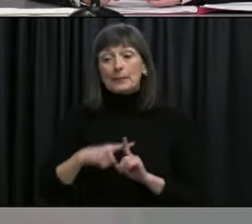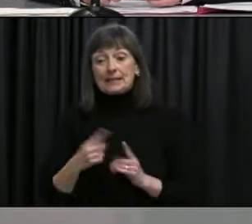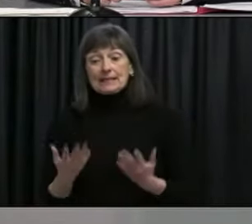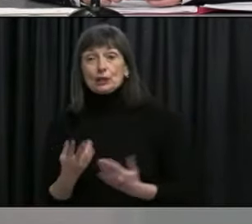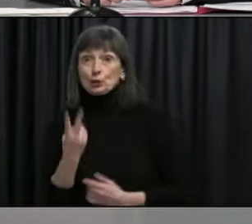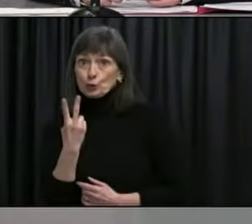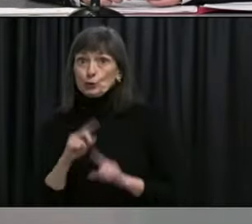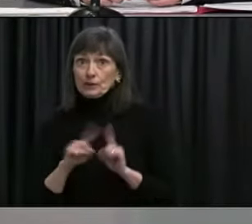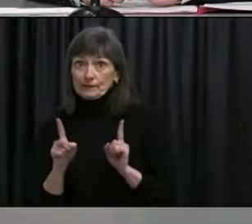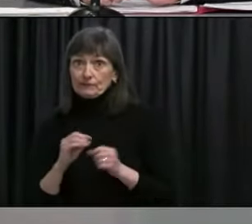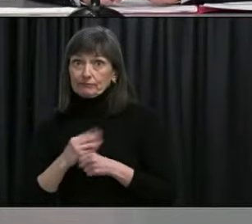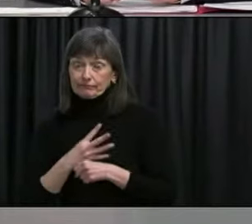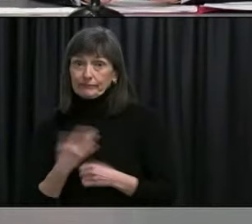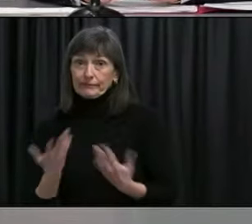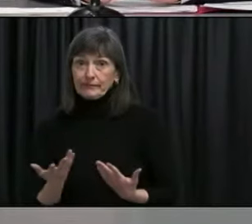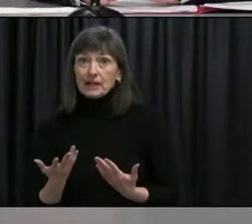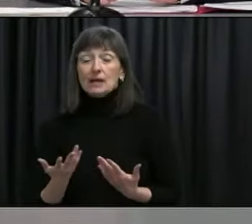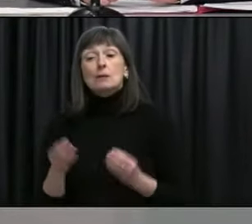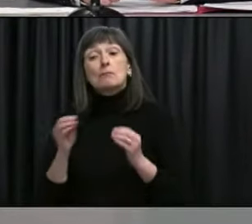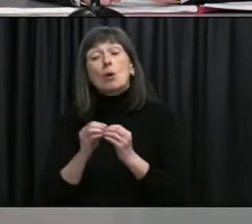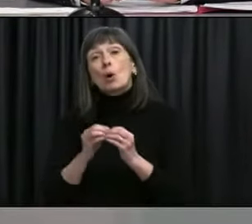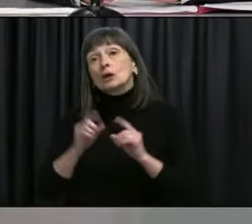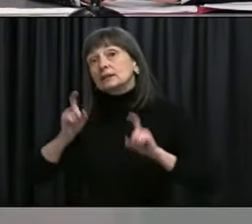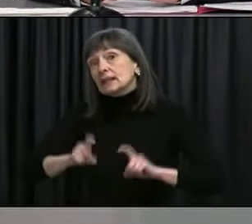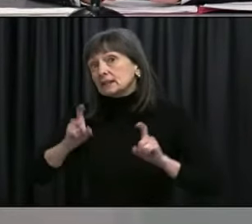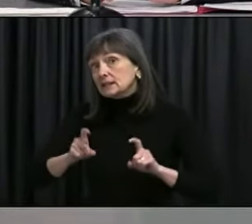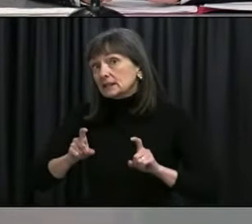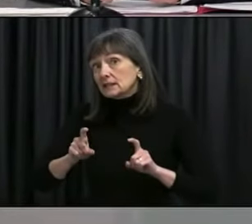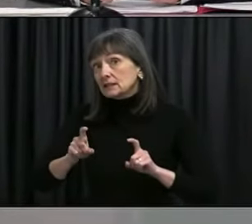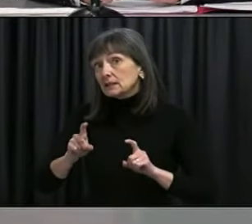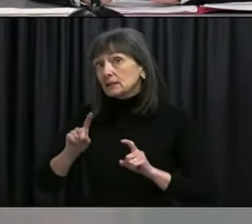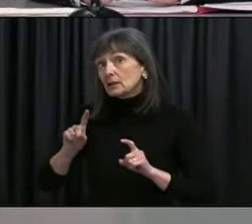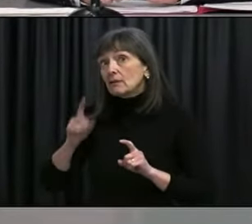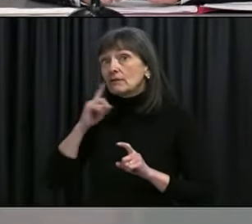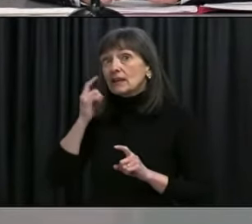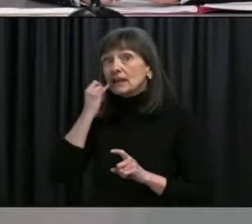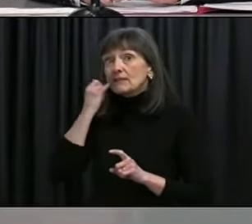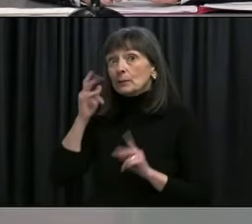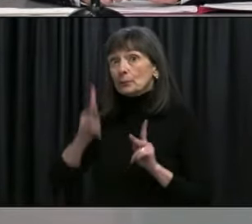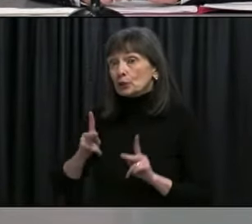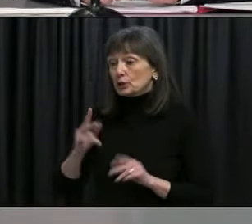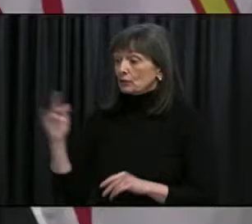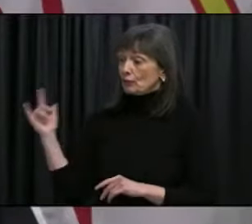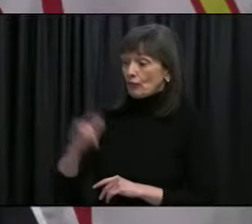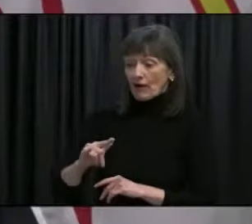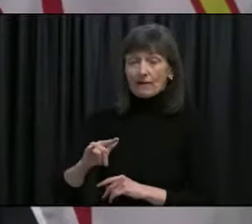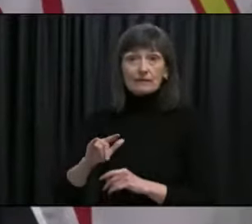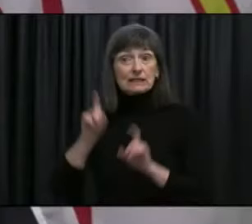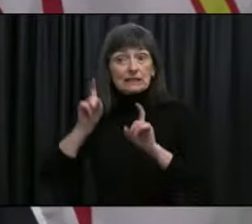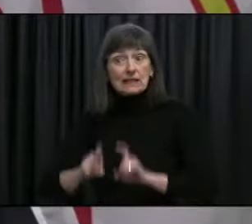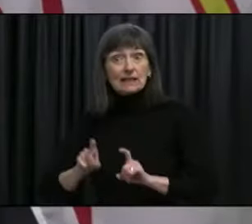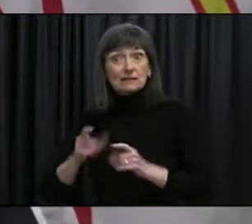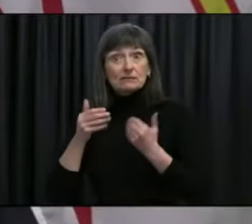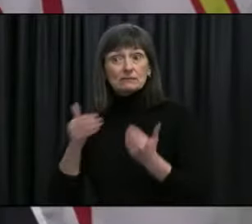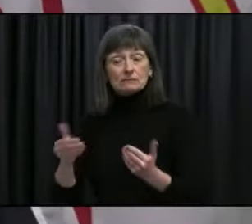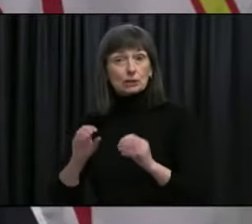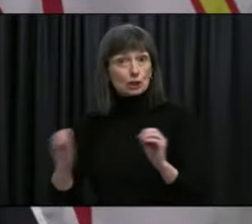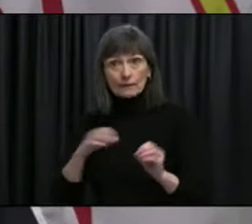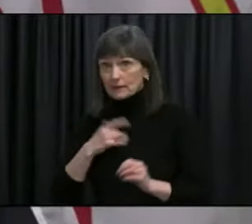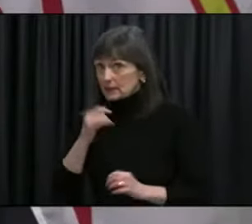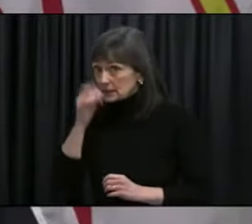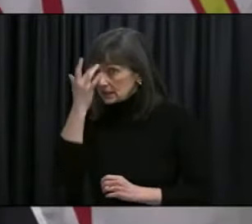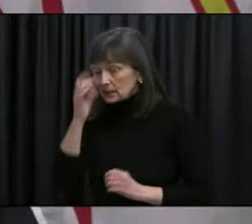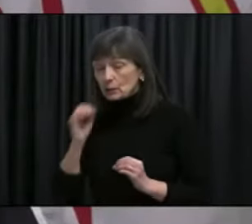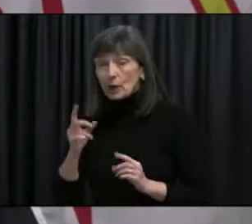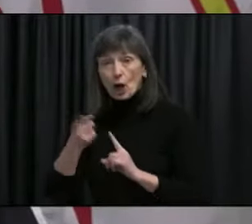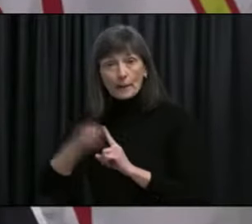testing or other forms of testing such as point of entry to catch the variance um so those are all things well certainly we